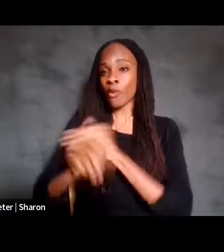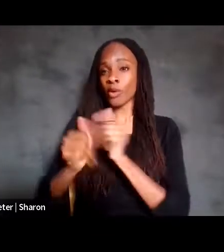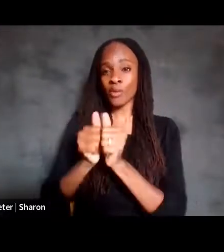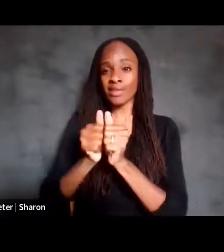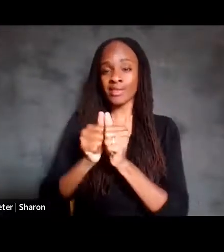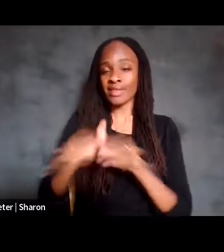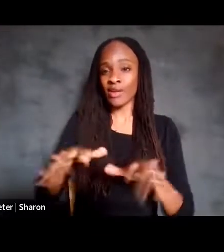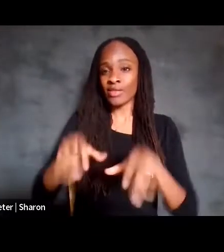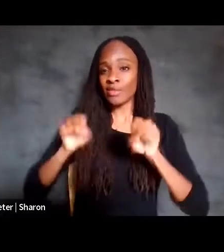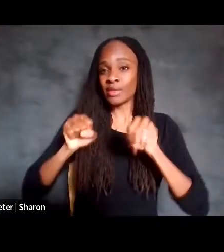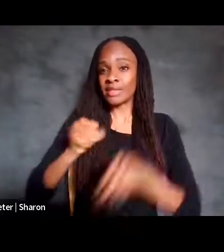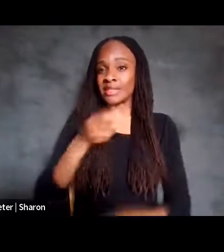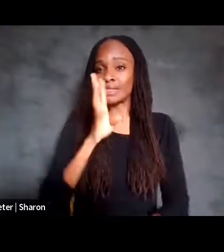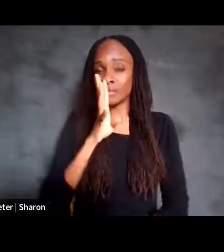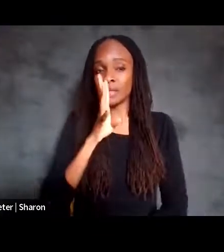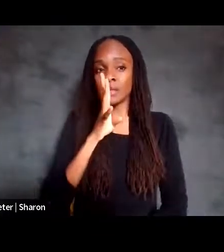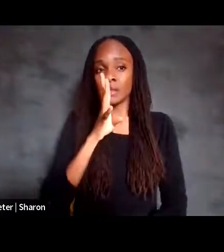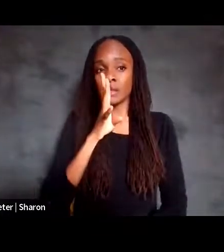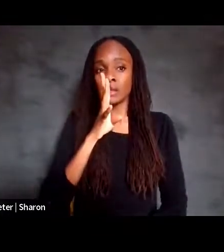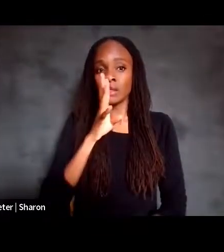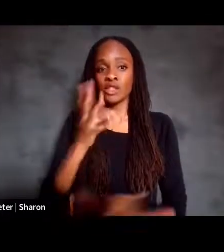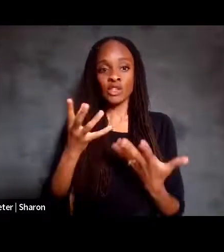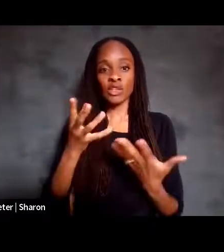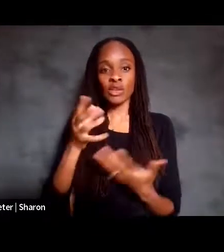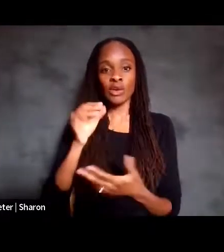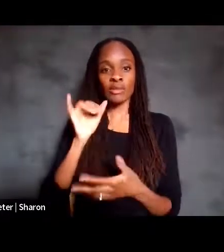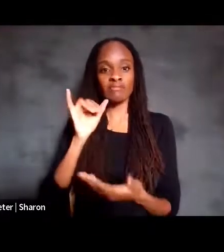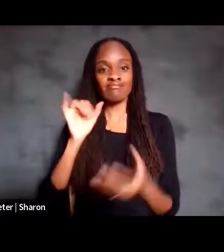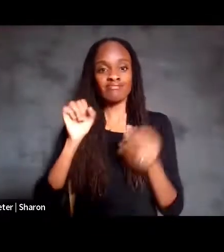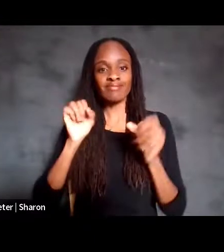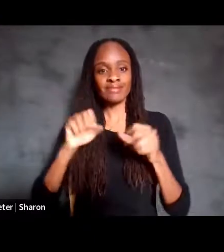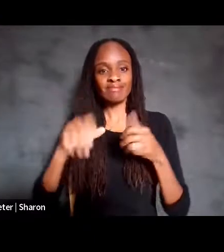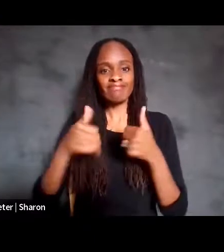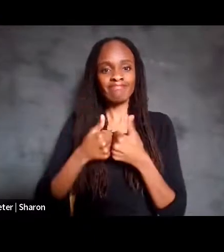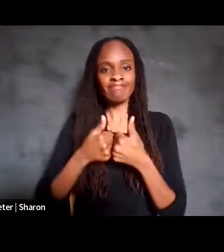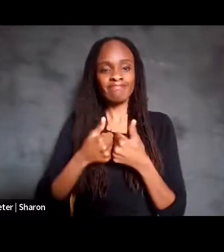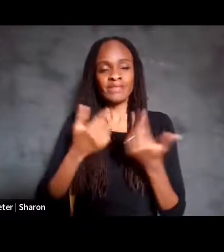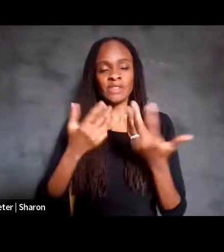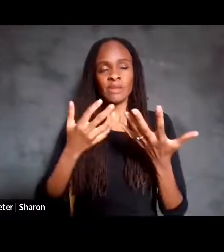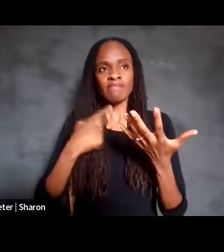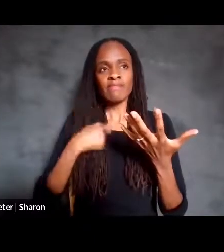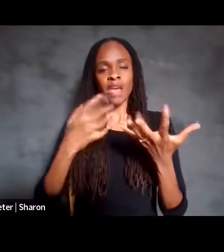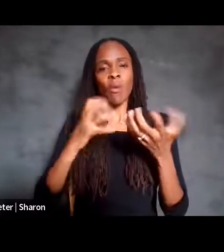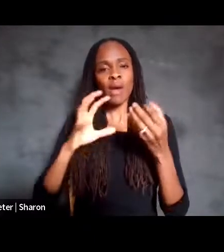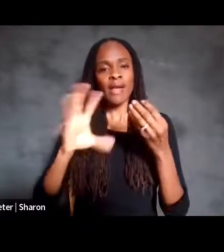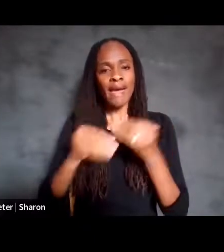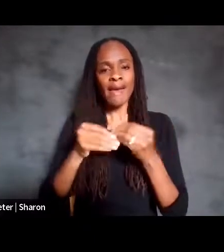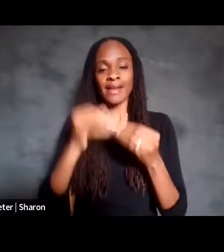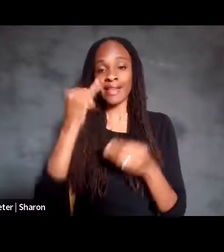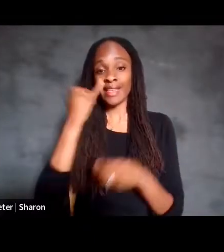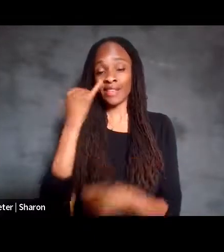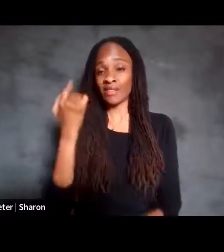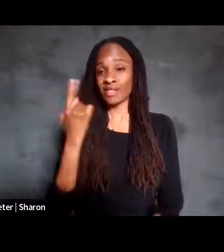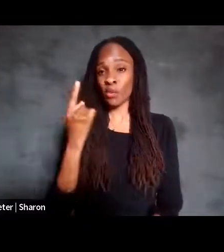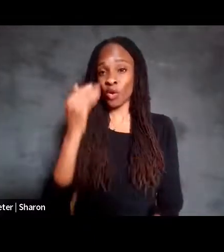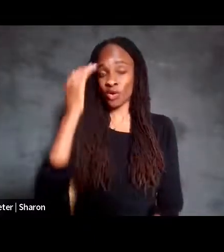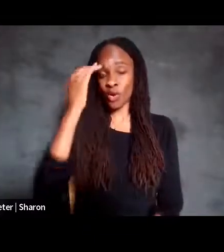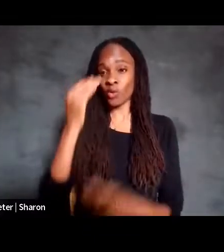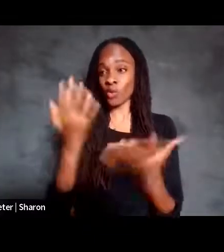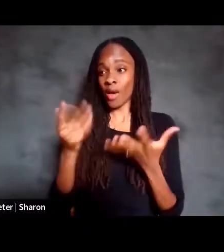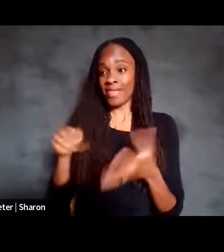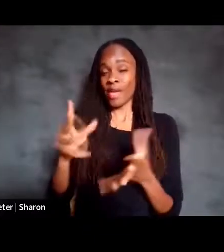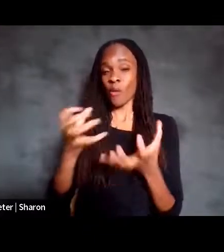speak. Could this type of technology help them? I just wanted to add that. As long as someone knows what they want to say